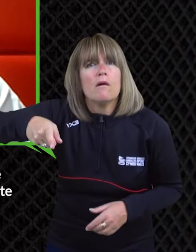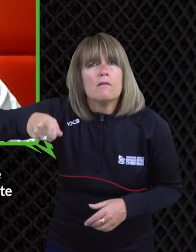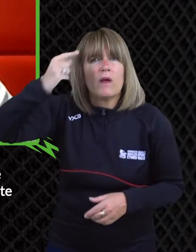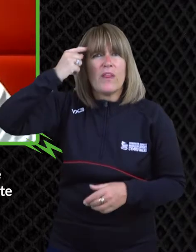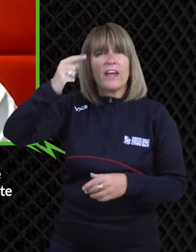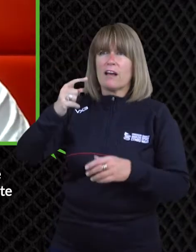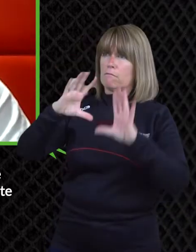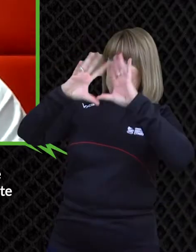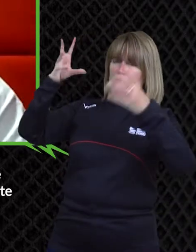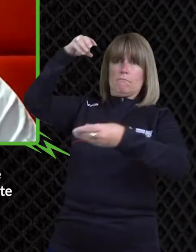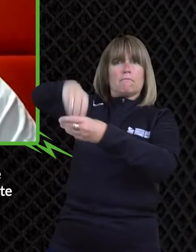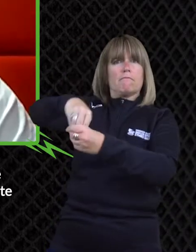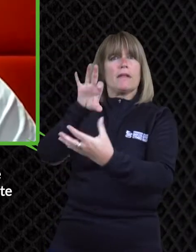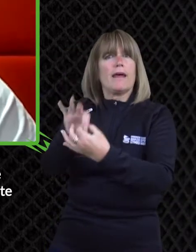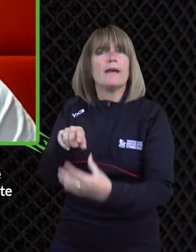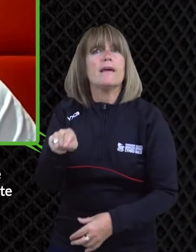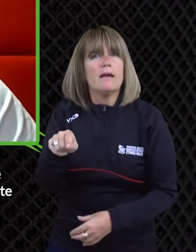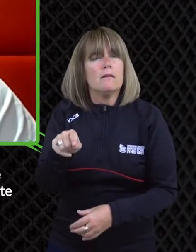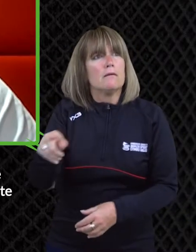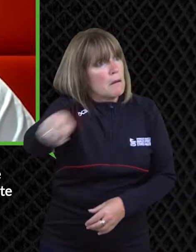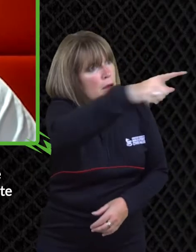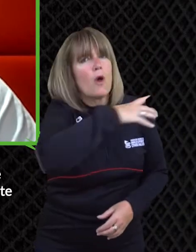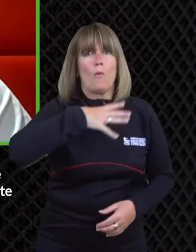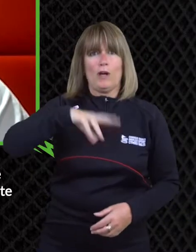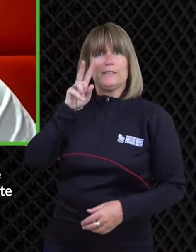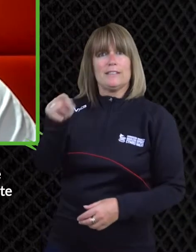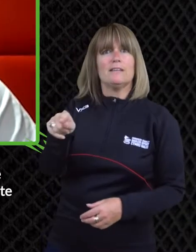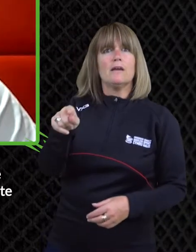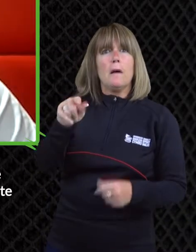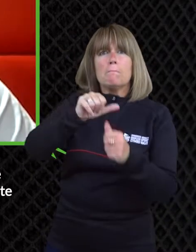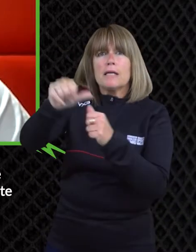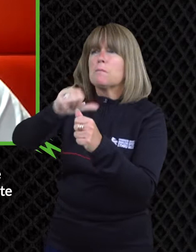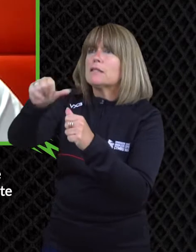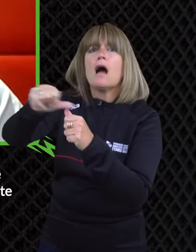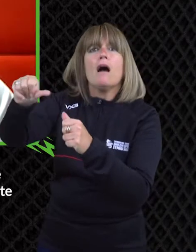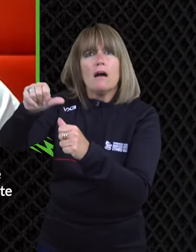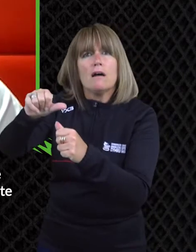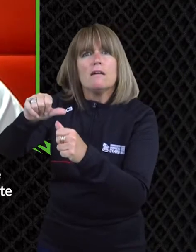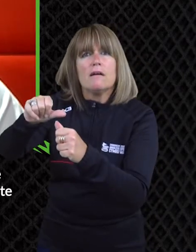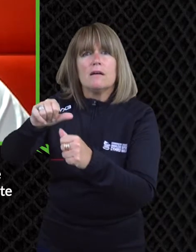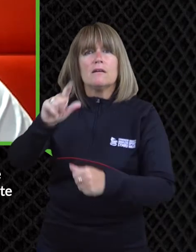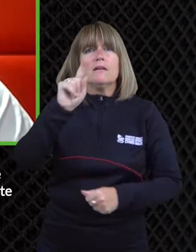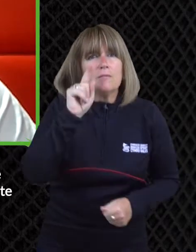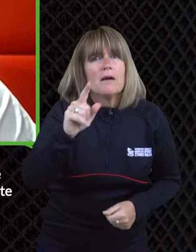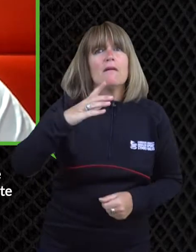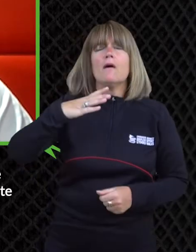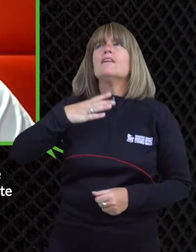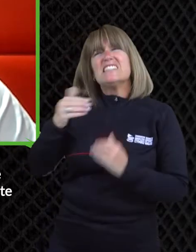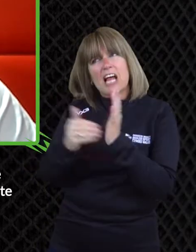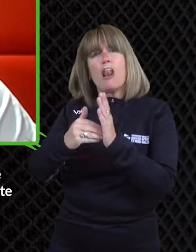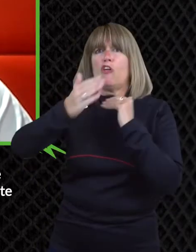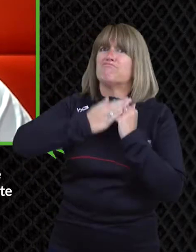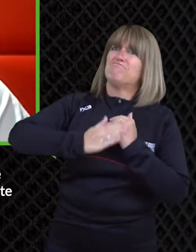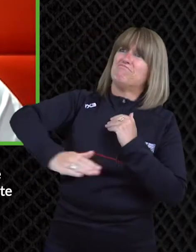i can't remember what i think it was a comrade study i i i can attribute it to anyone who wants to know um so i think